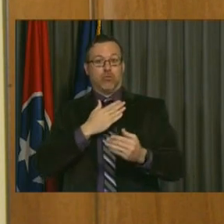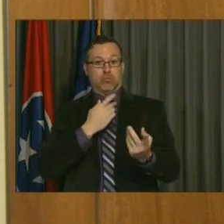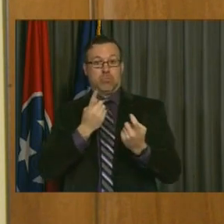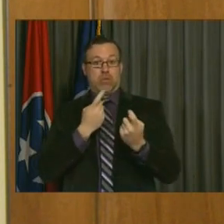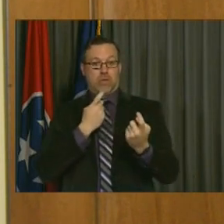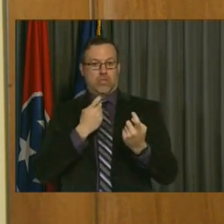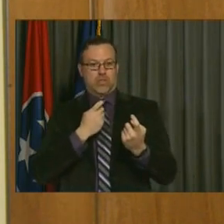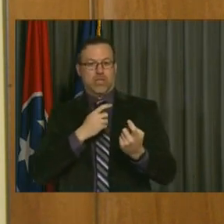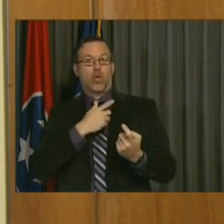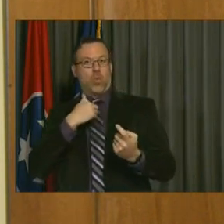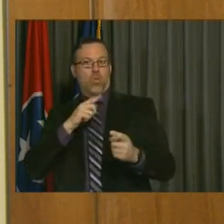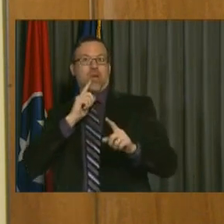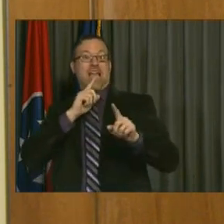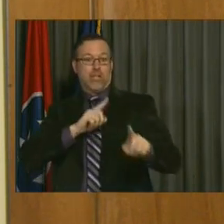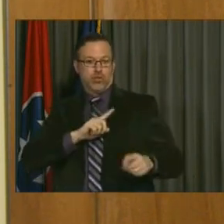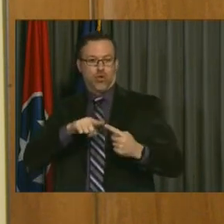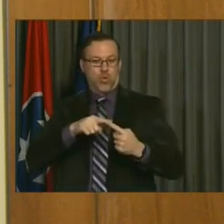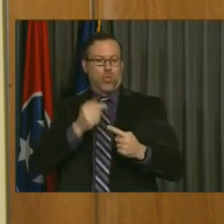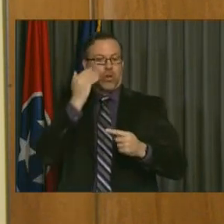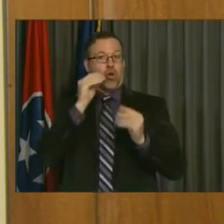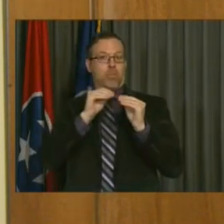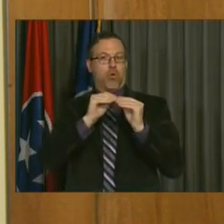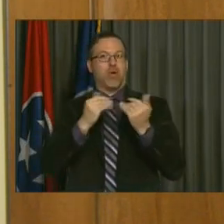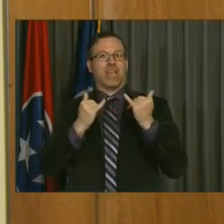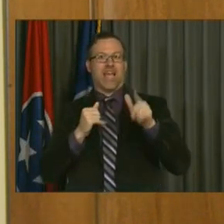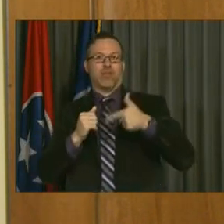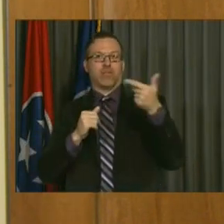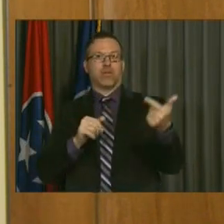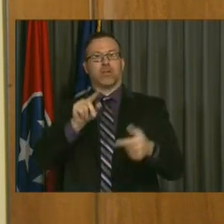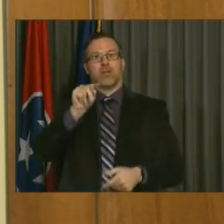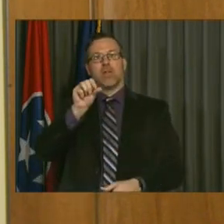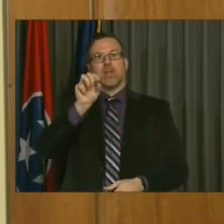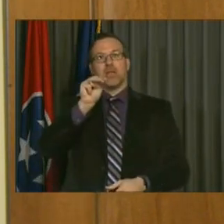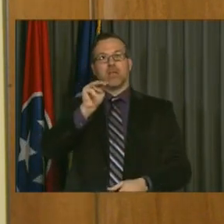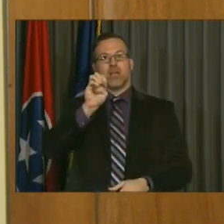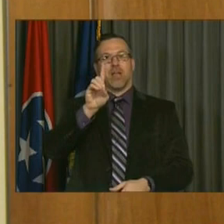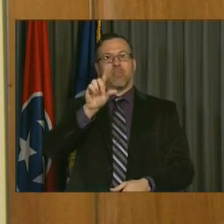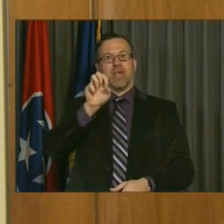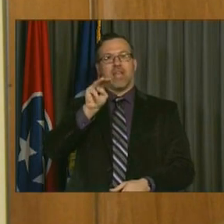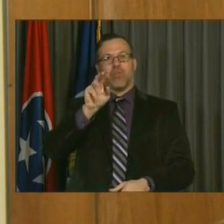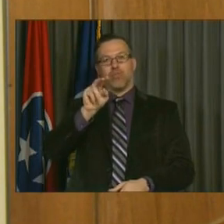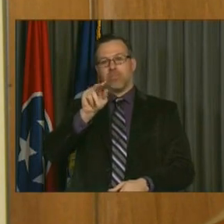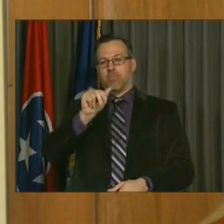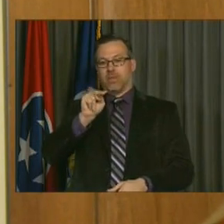become available to us. Thank you. I'm going to turn it over to Tom Edelman, our treasurer.